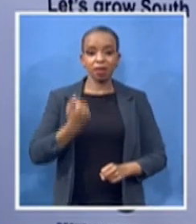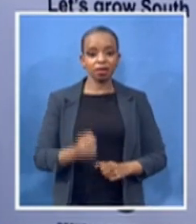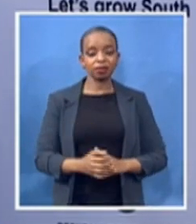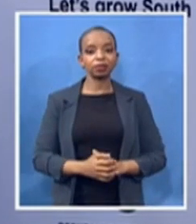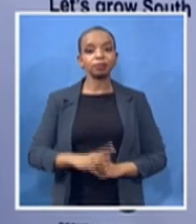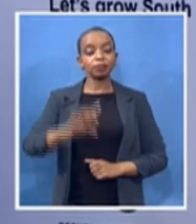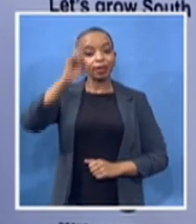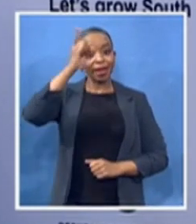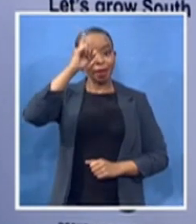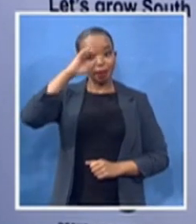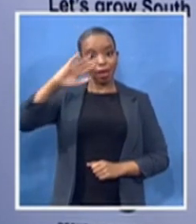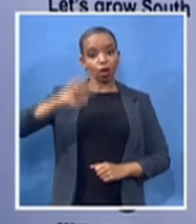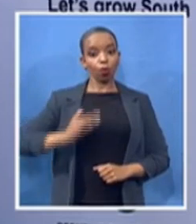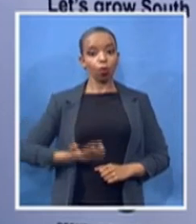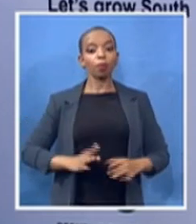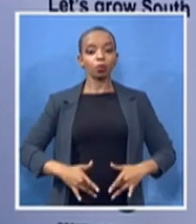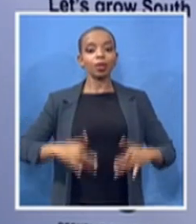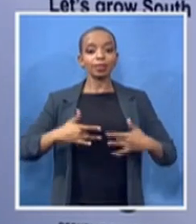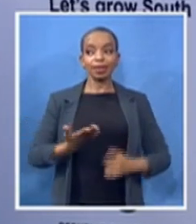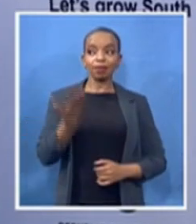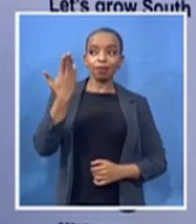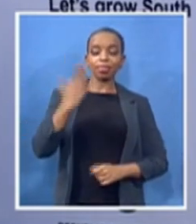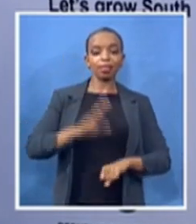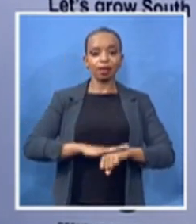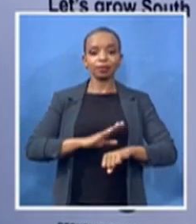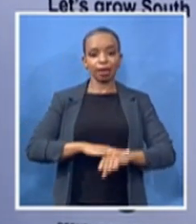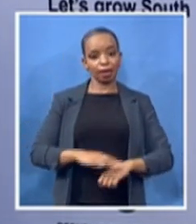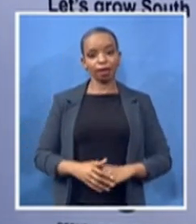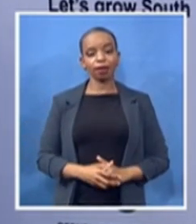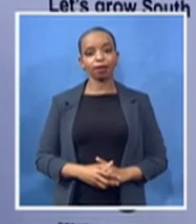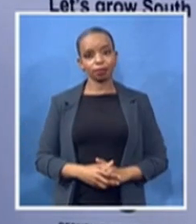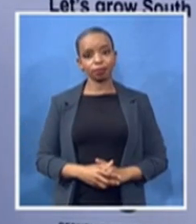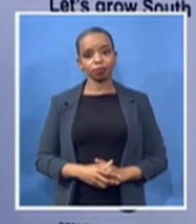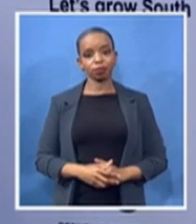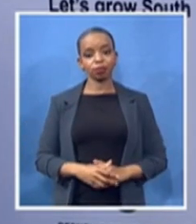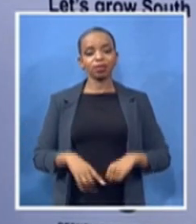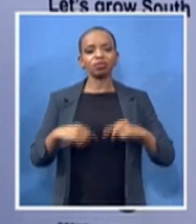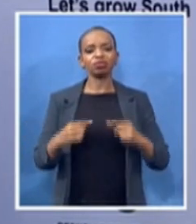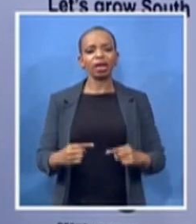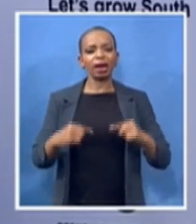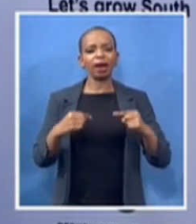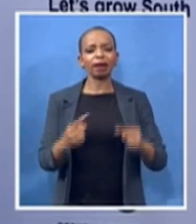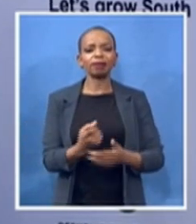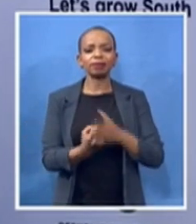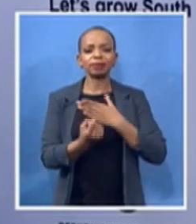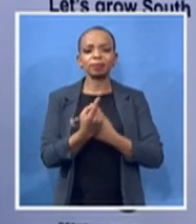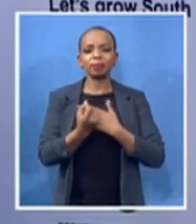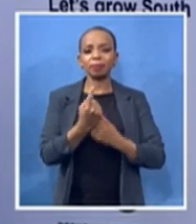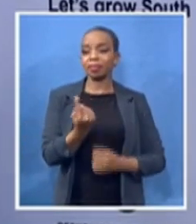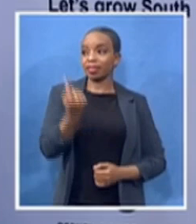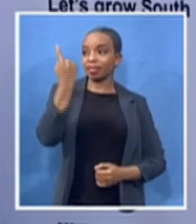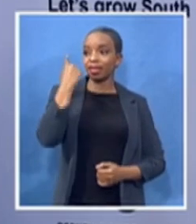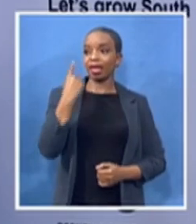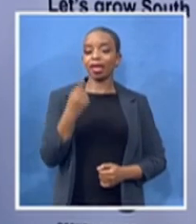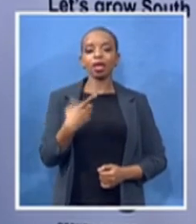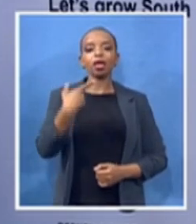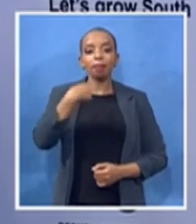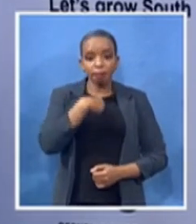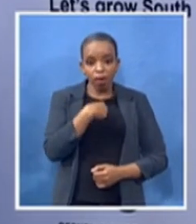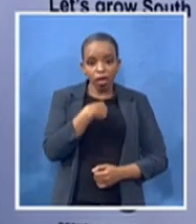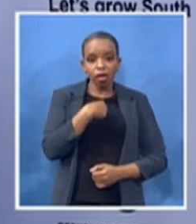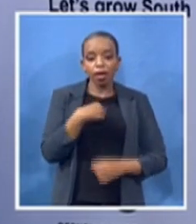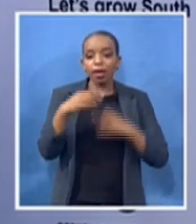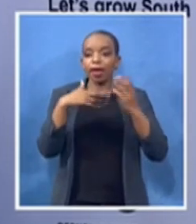struggles then are not unfamiliar to myself particularly or to any of the women living living in the current times